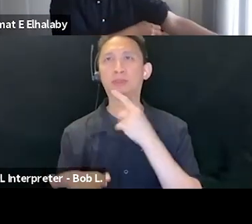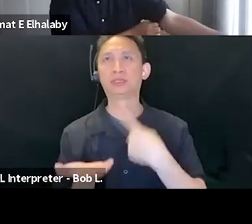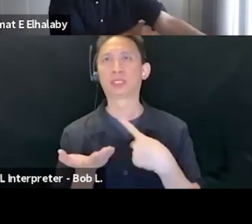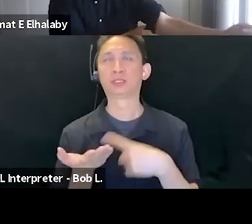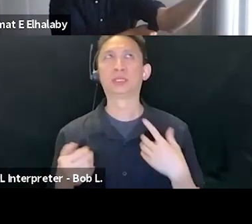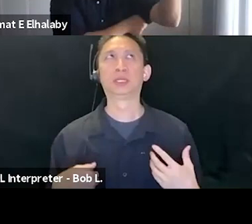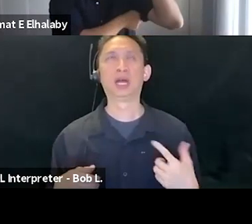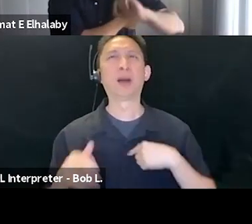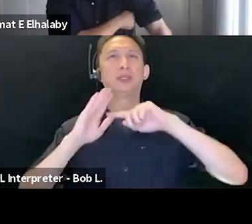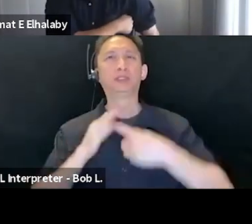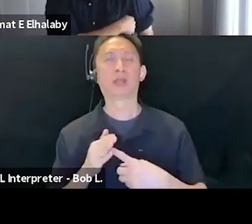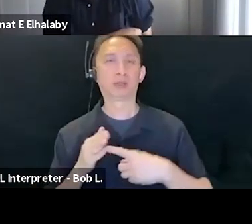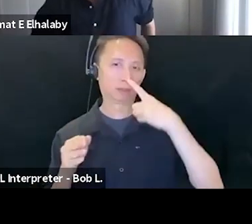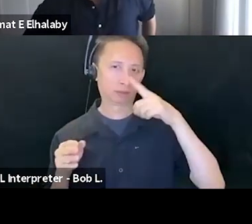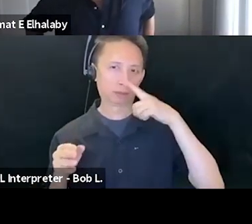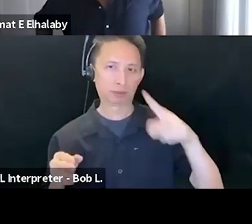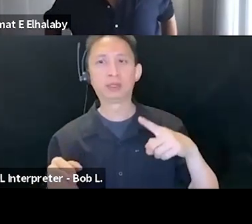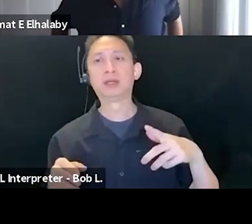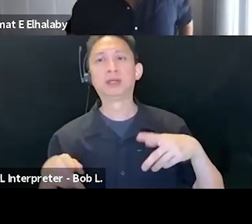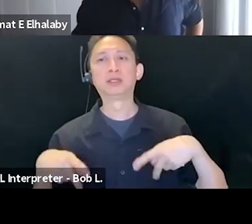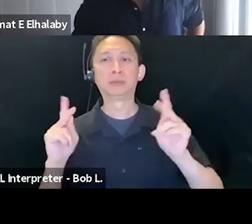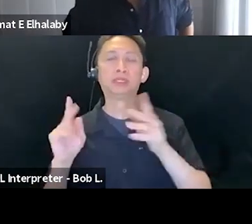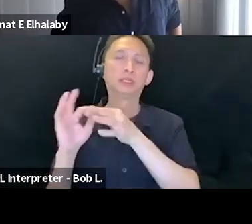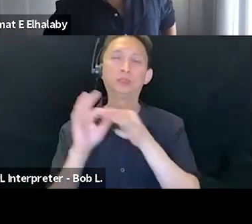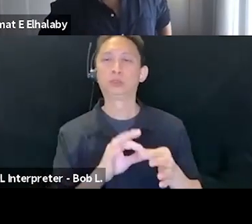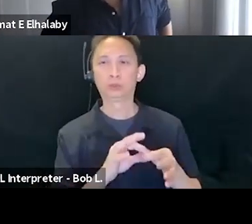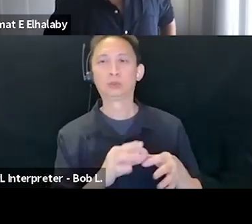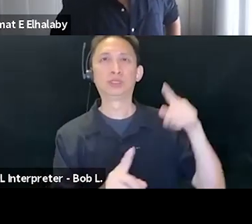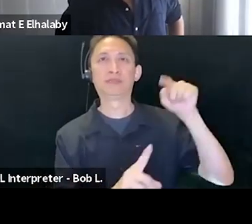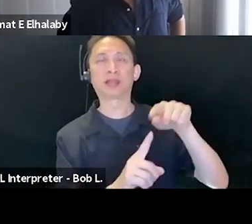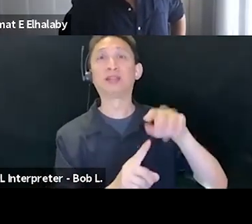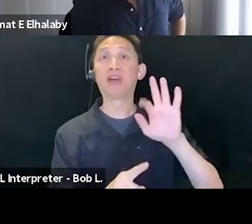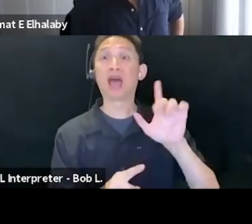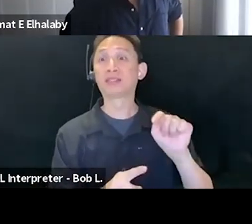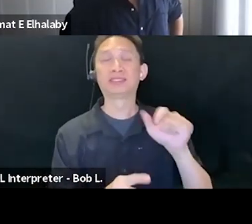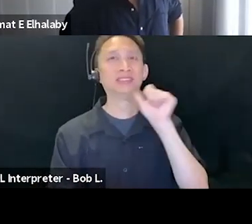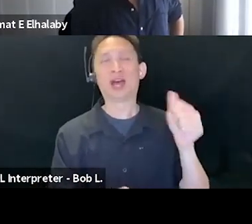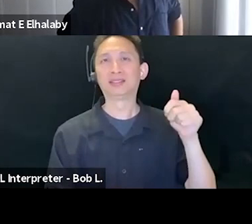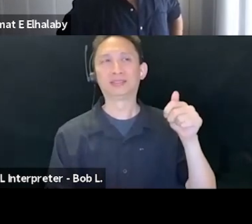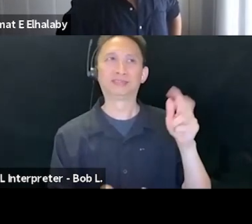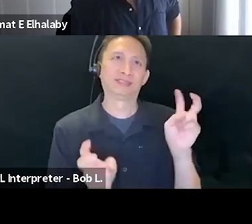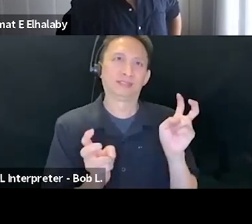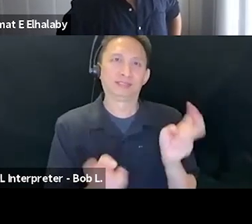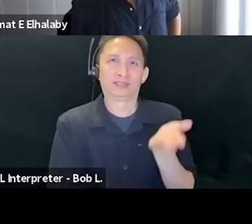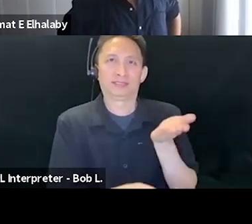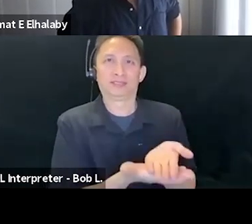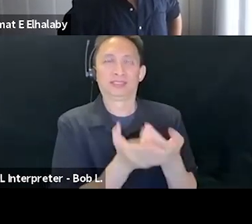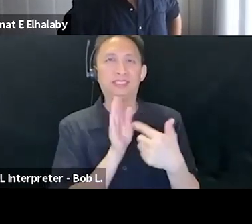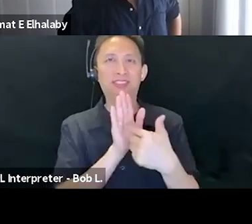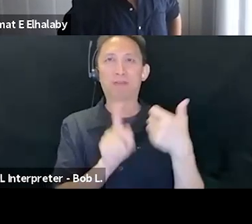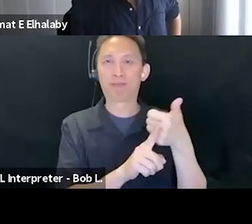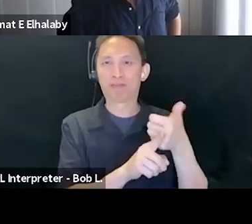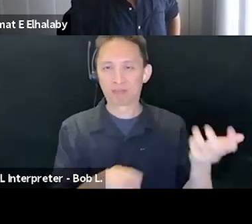from a permission to narrate facts do not stand on their own. This is what Saeed told us. Unfortunately, as